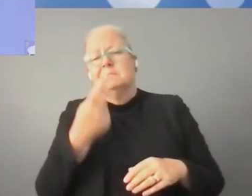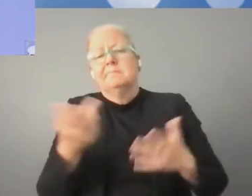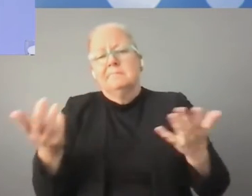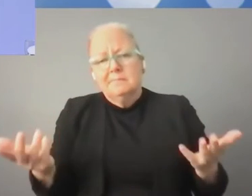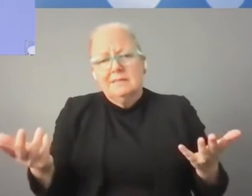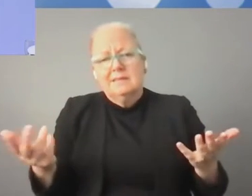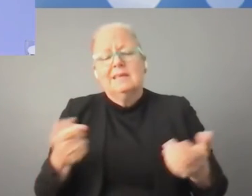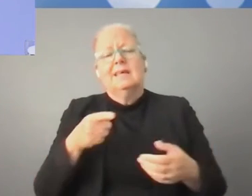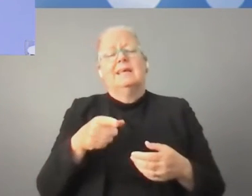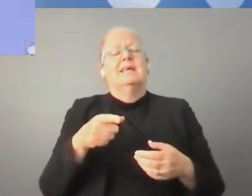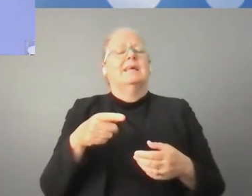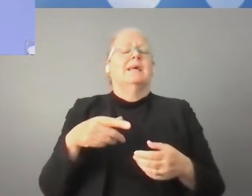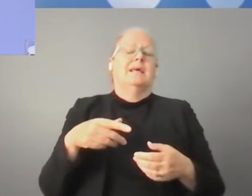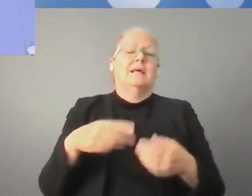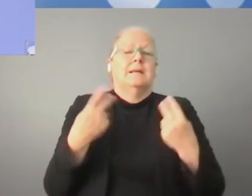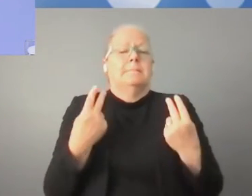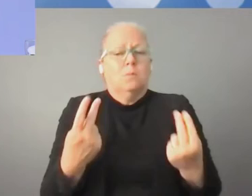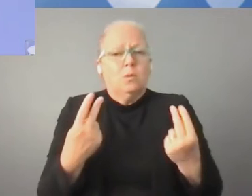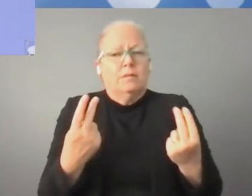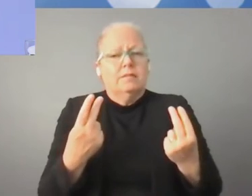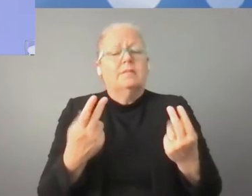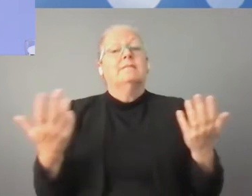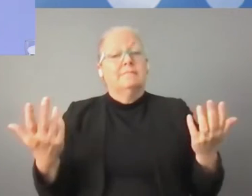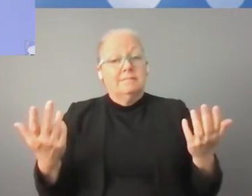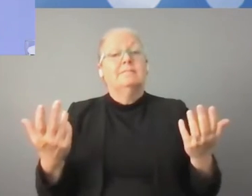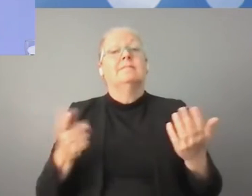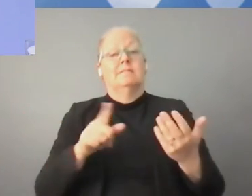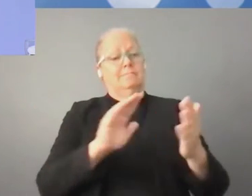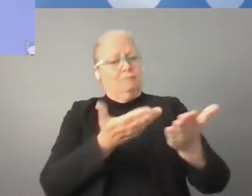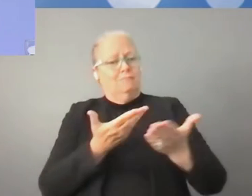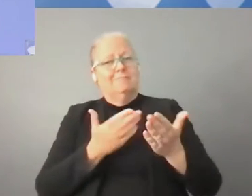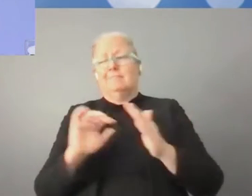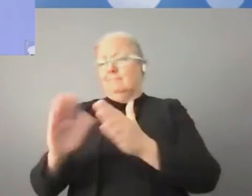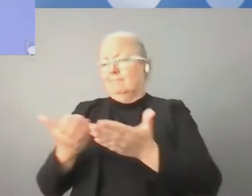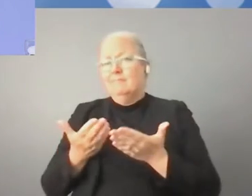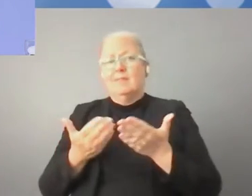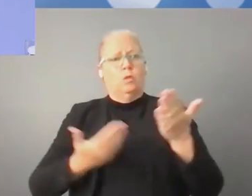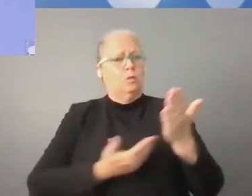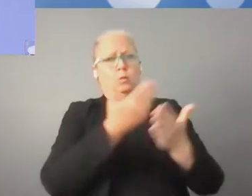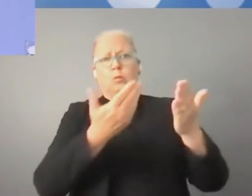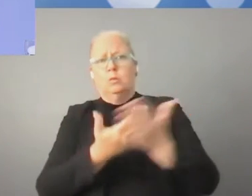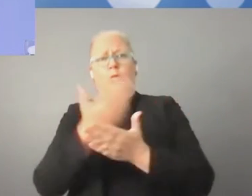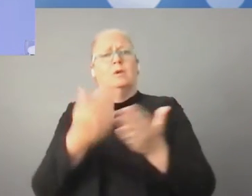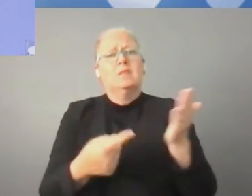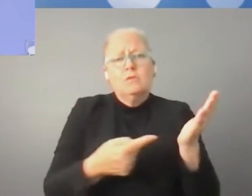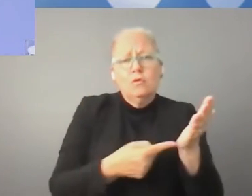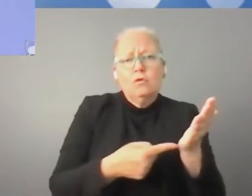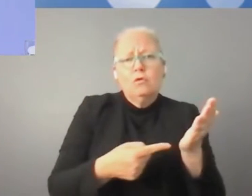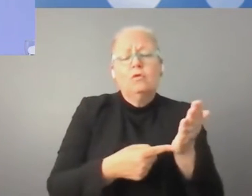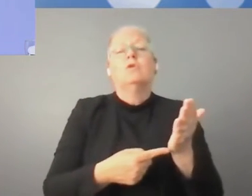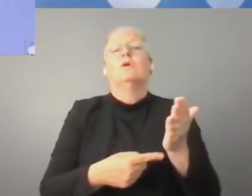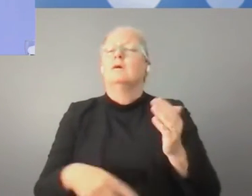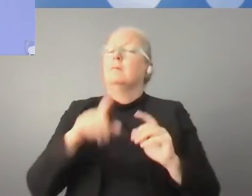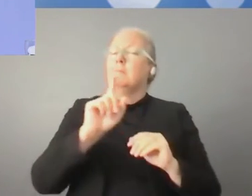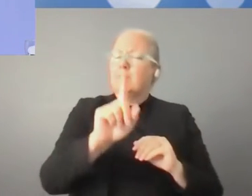opportunities that are given to us by these new technologies and to be mindful of the challenges and